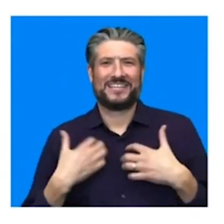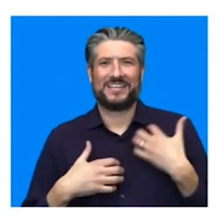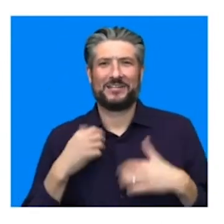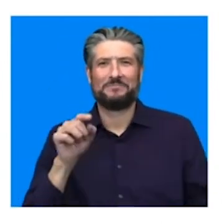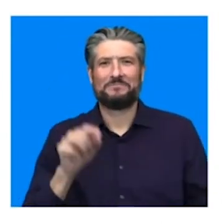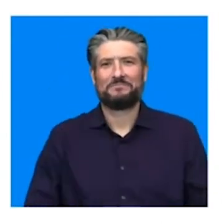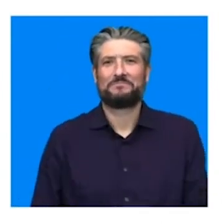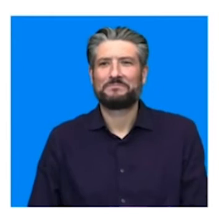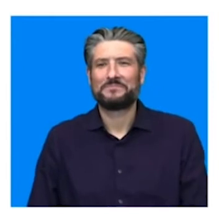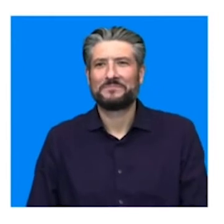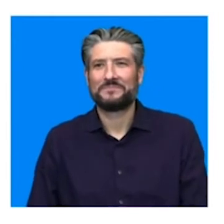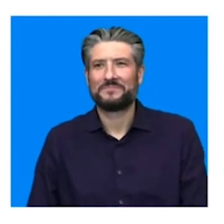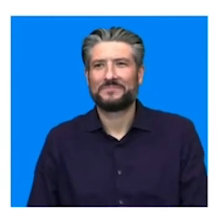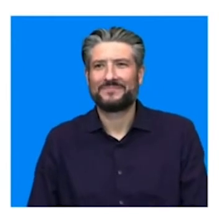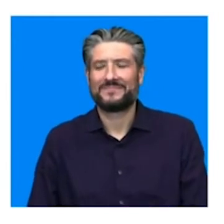there's so much to dig into.